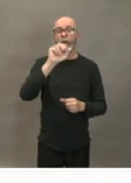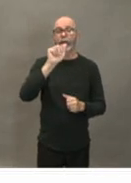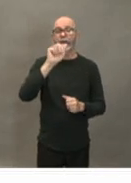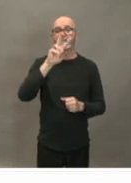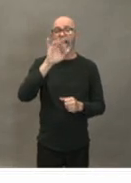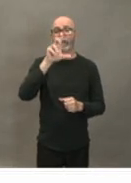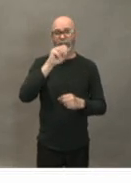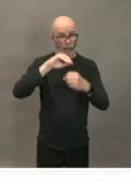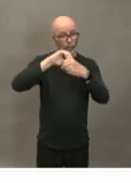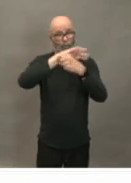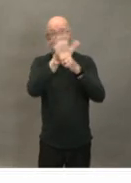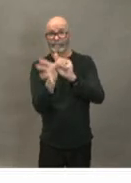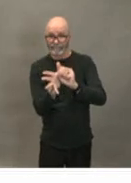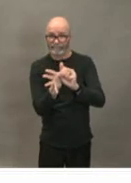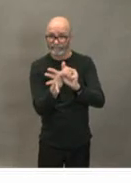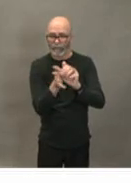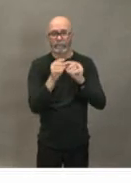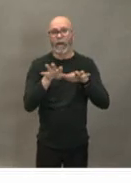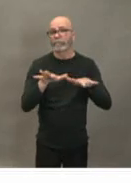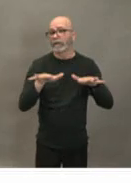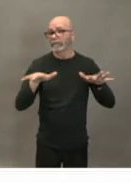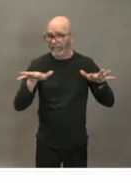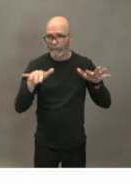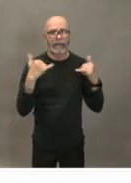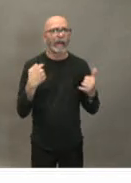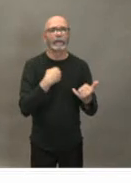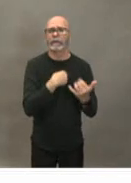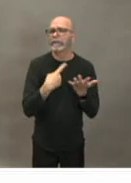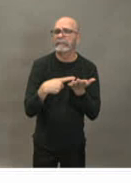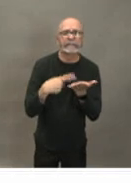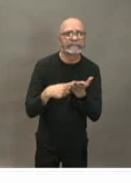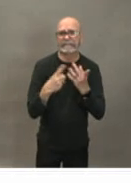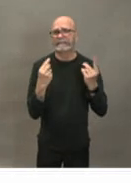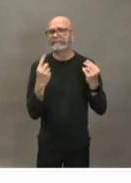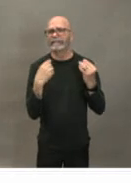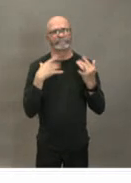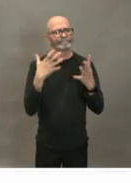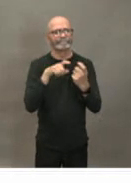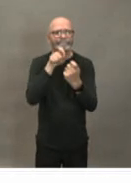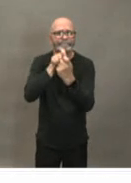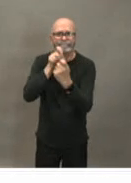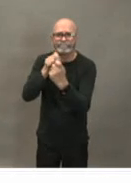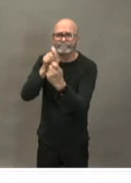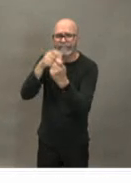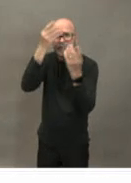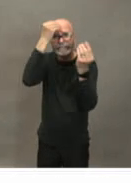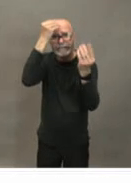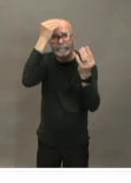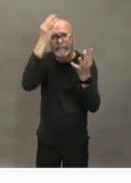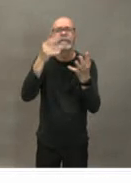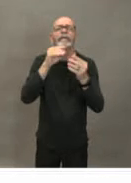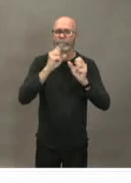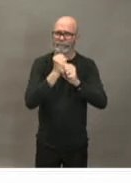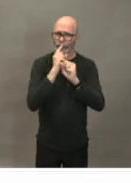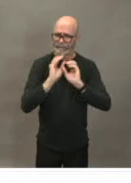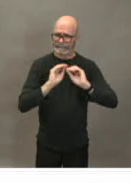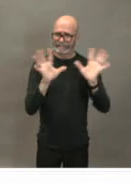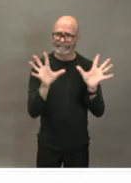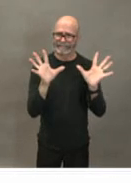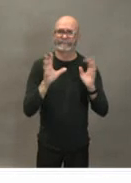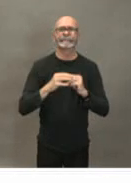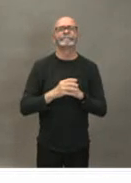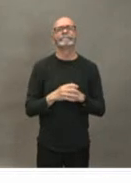is getting good accurate information to our citizens. So today is really about making sure Nova Scotians understand